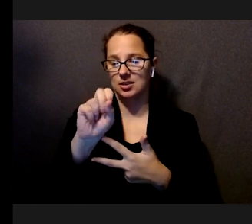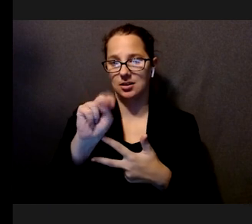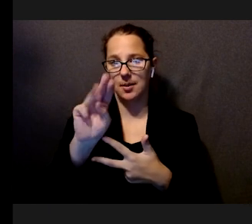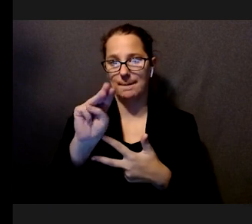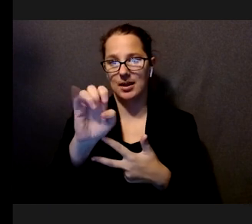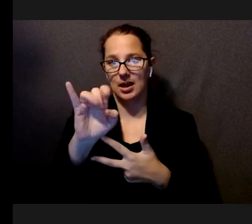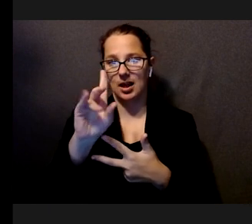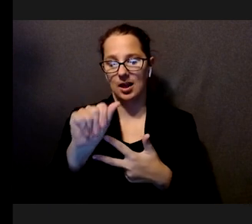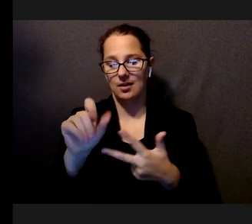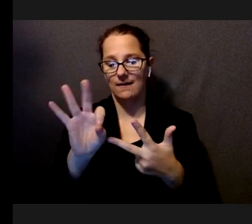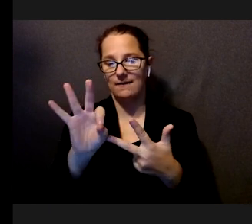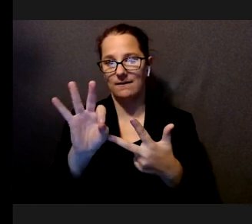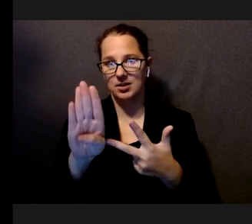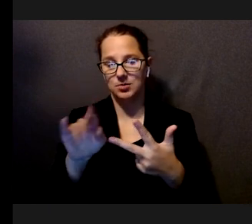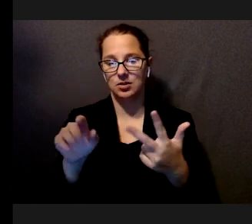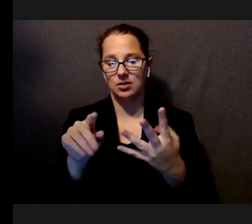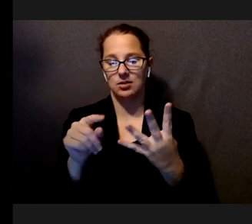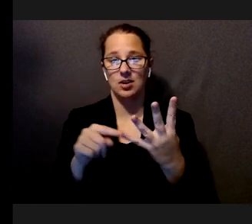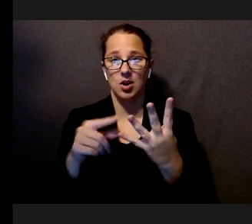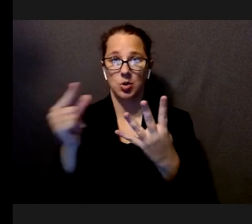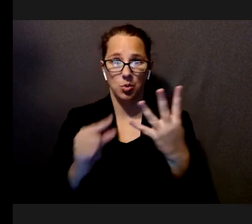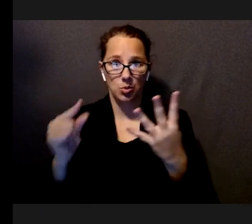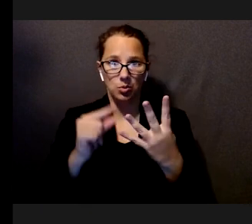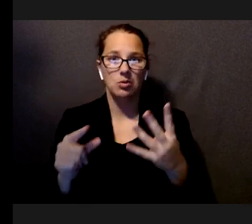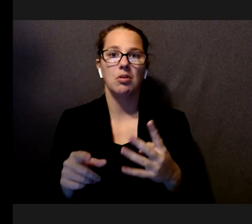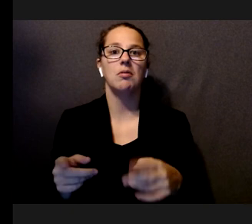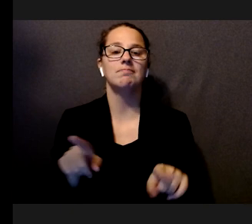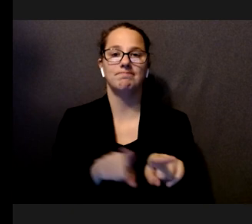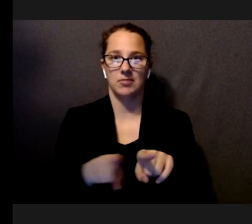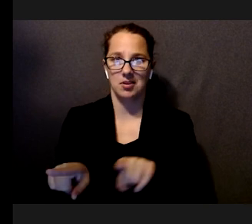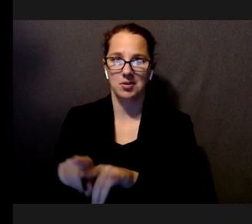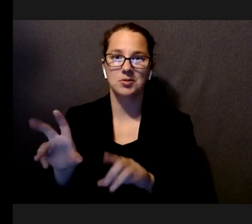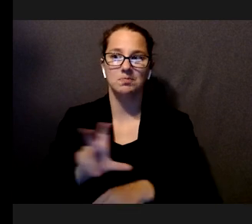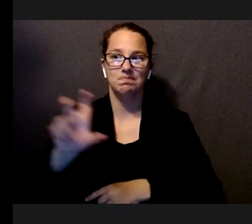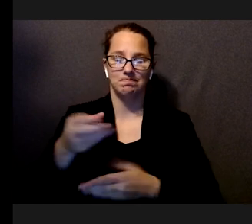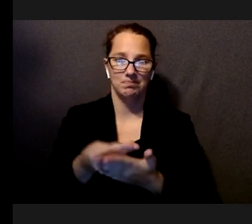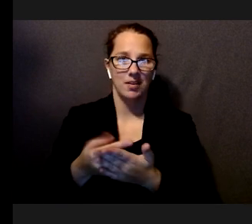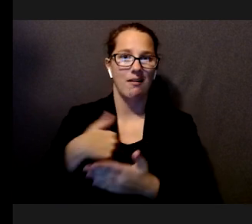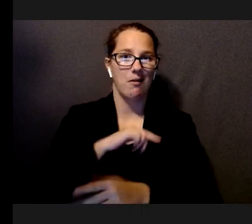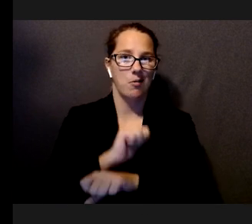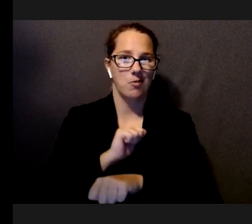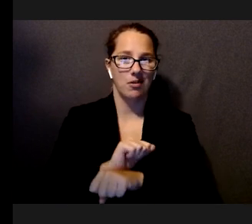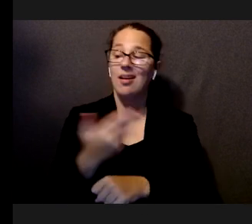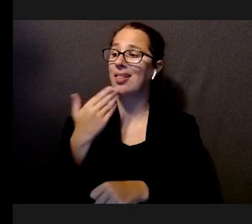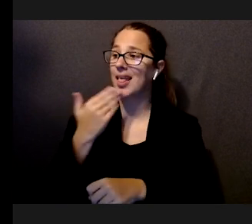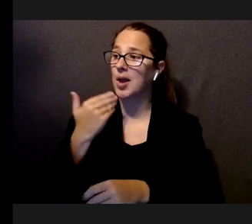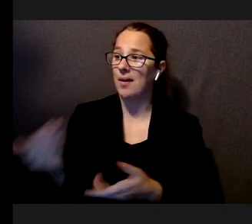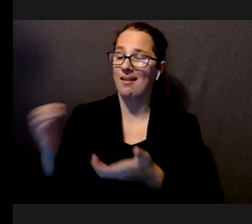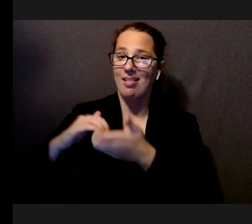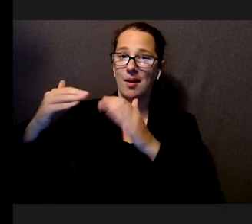Facebook, and Google for partially funding the work as well. I'd also like to thank my collaborators